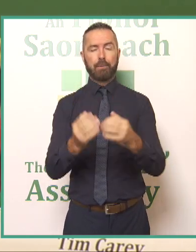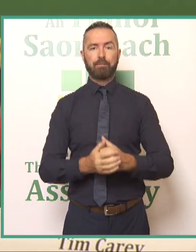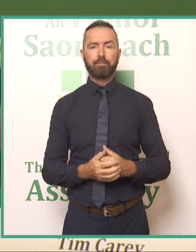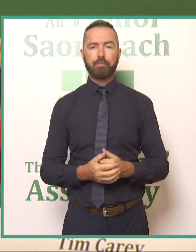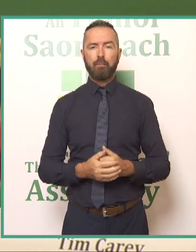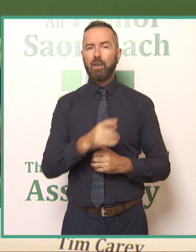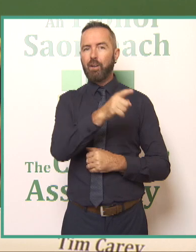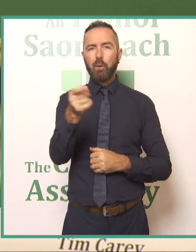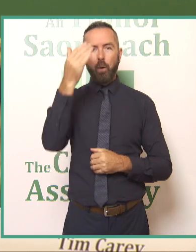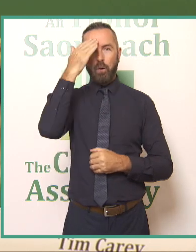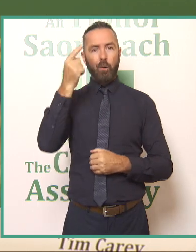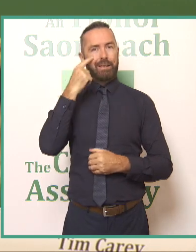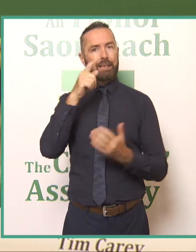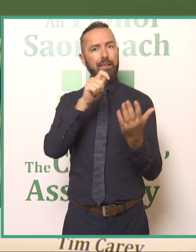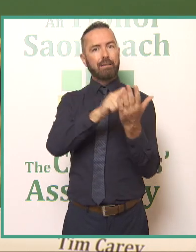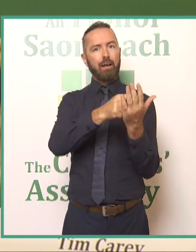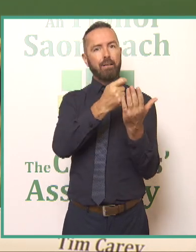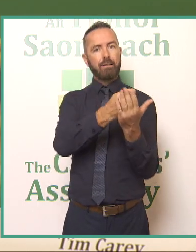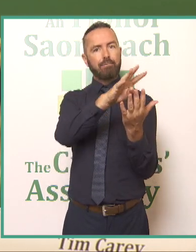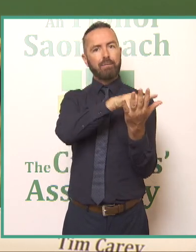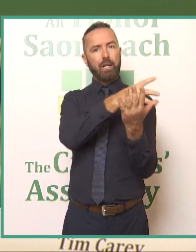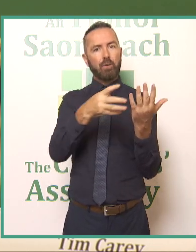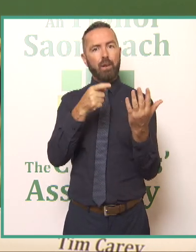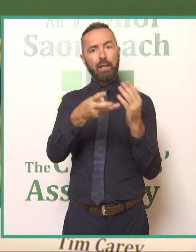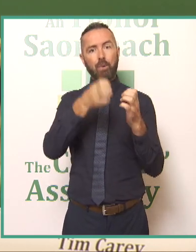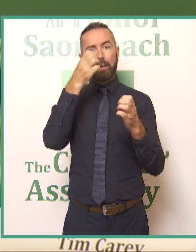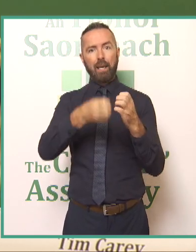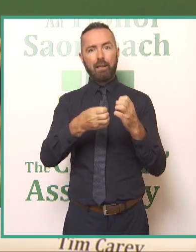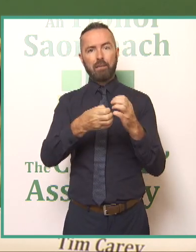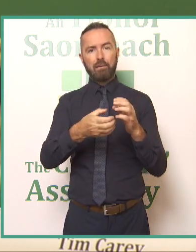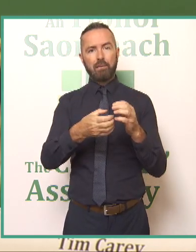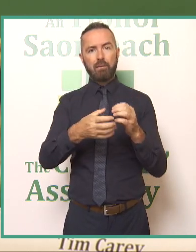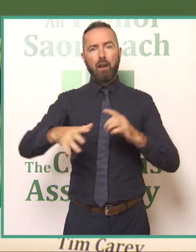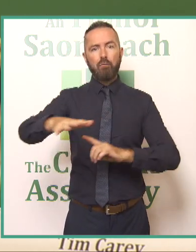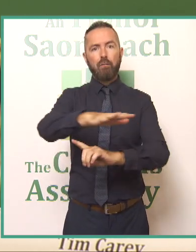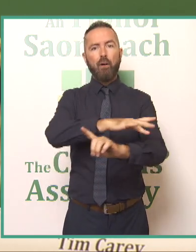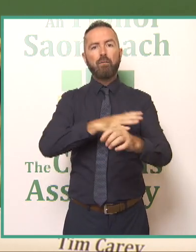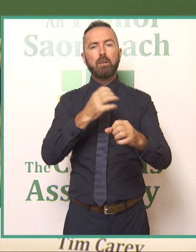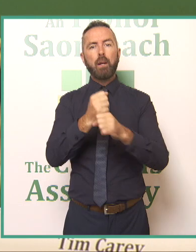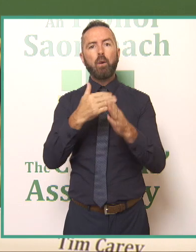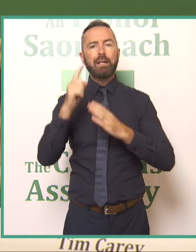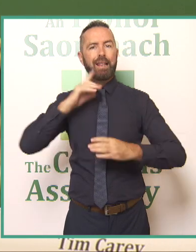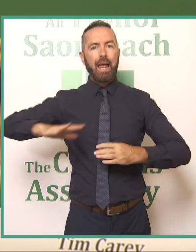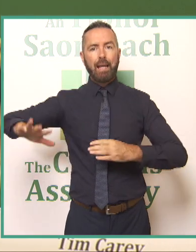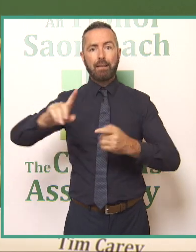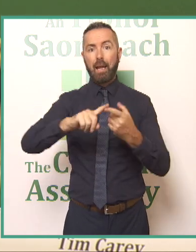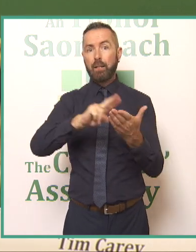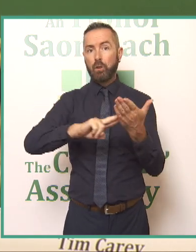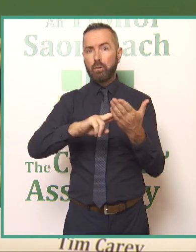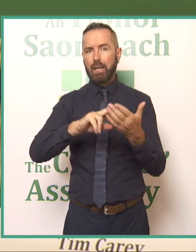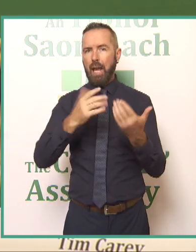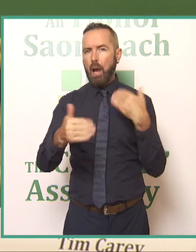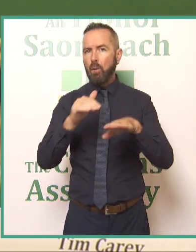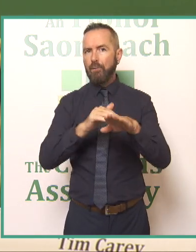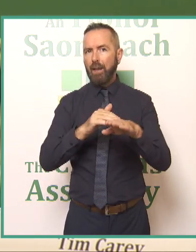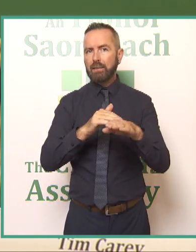seen our schedule this weekend revolves around land and our land use in Ireland and the impact that's having on biodiversity we'll